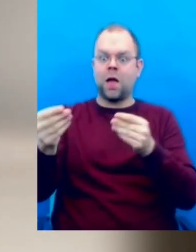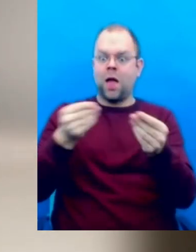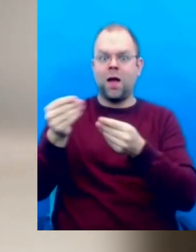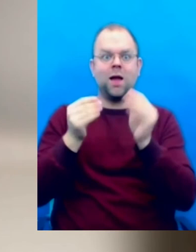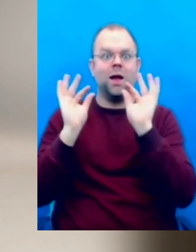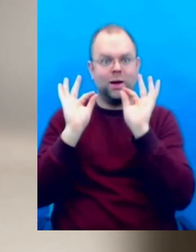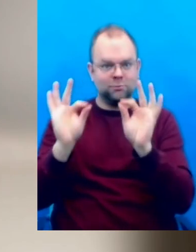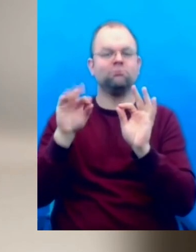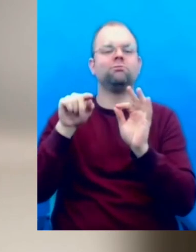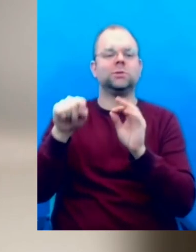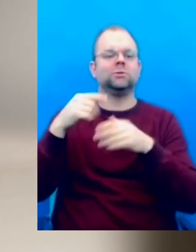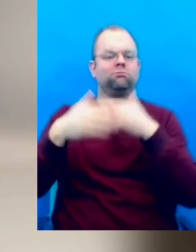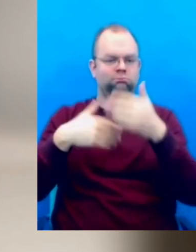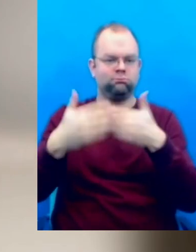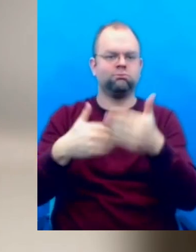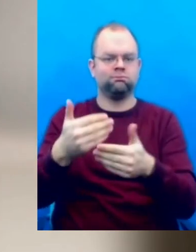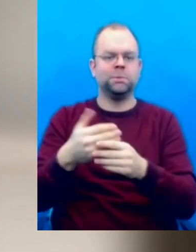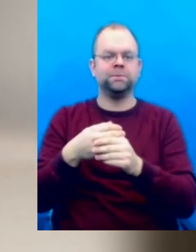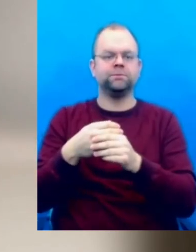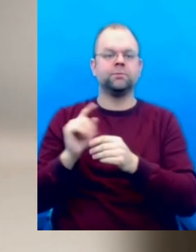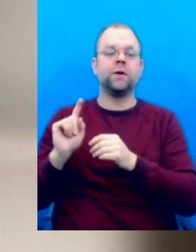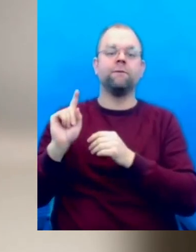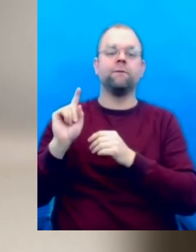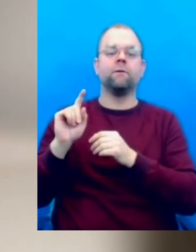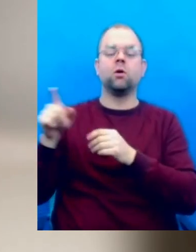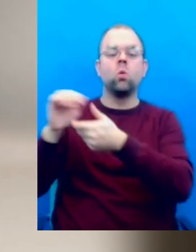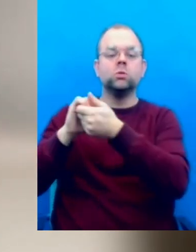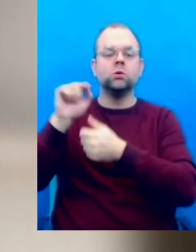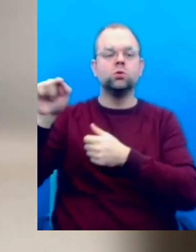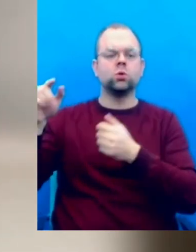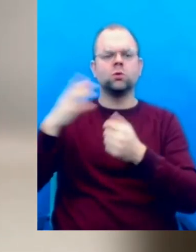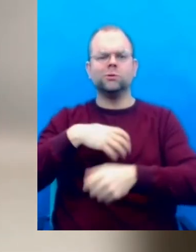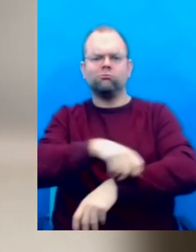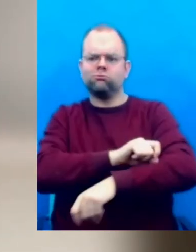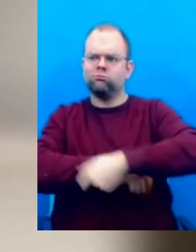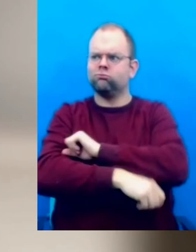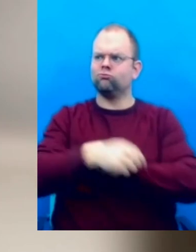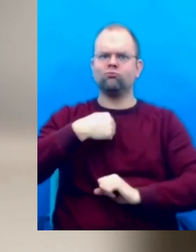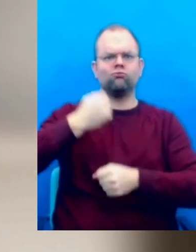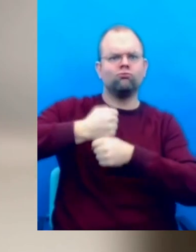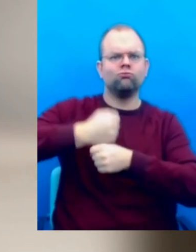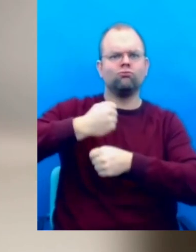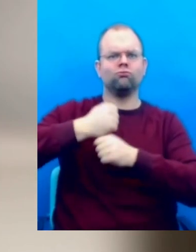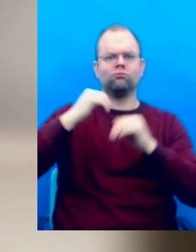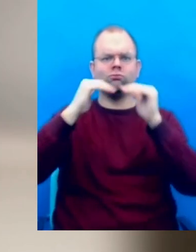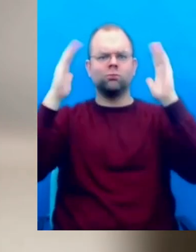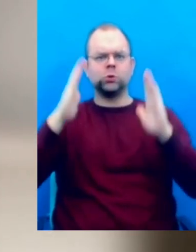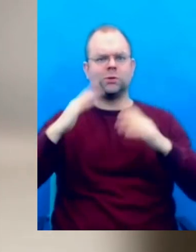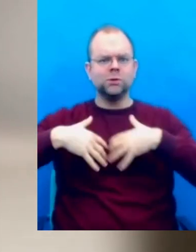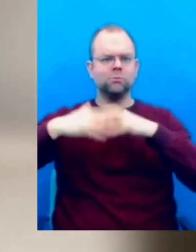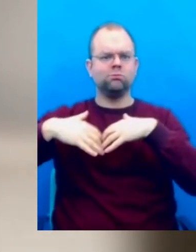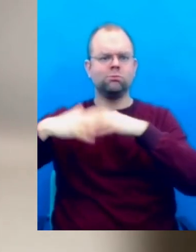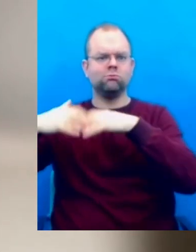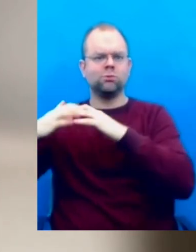entrepreneurial drive and say they see the value in information. They have a specific expertise that they want to